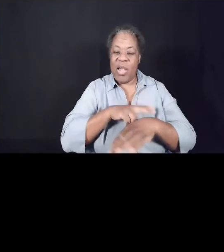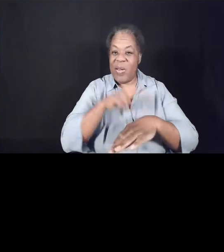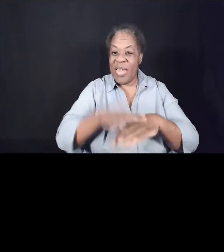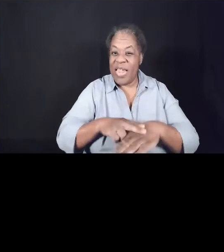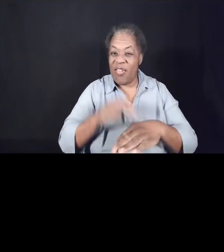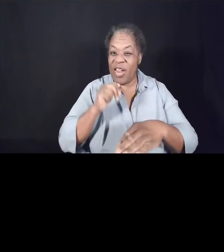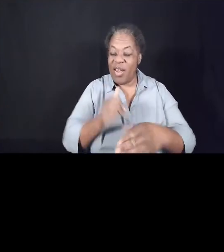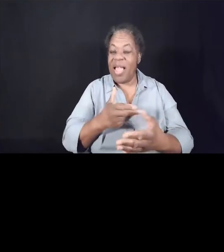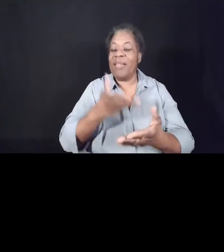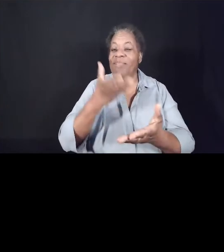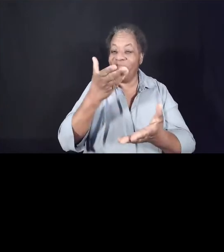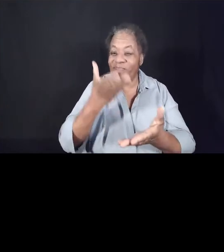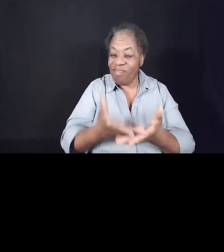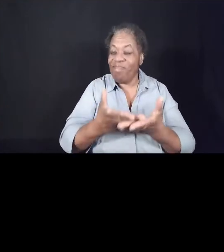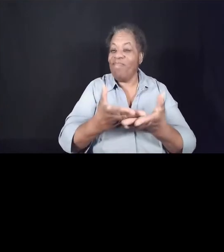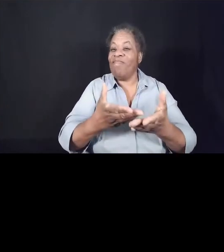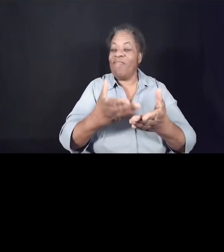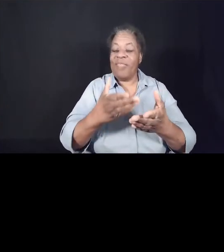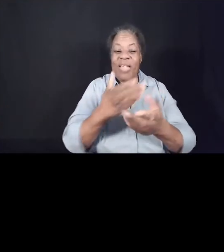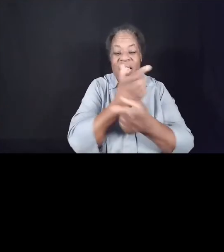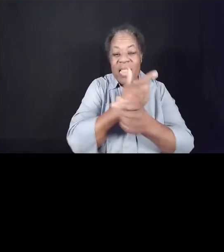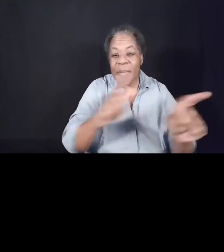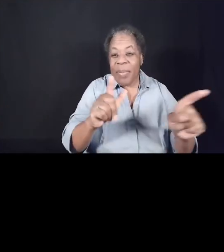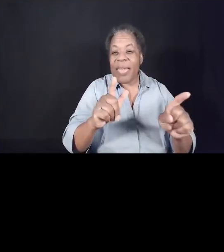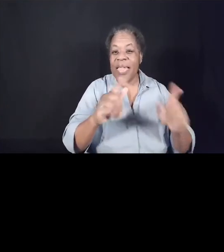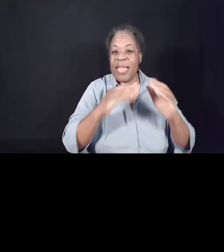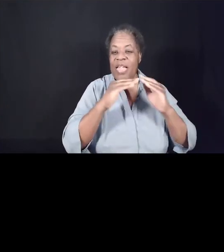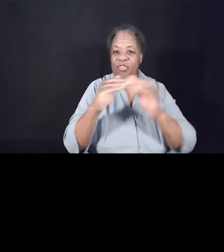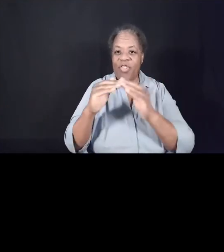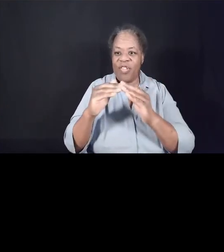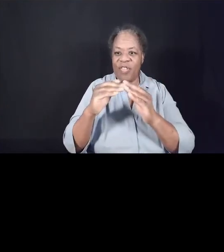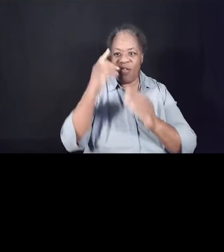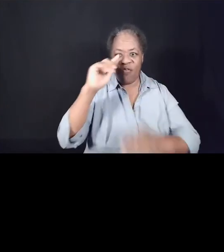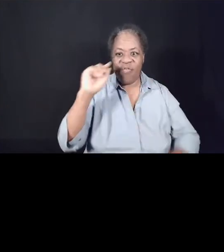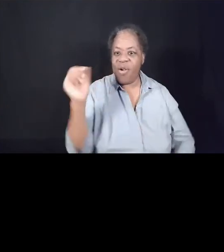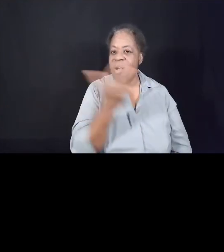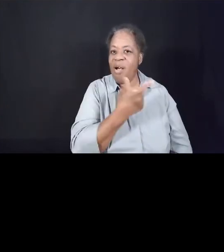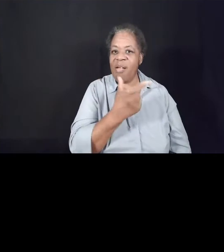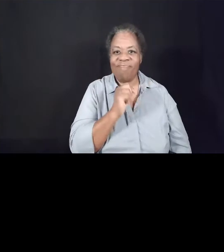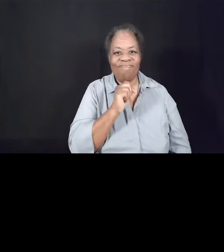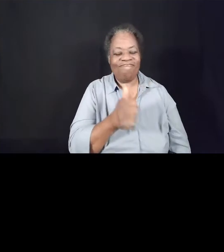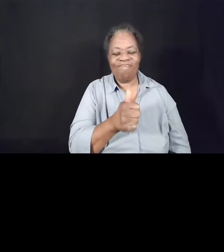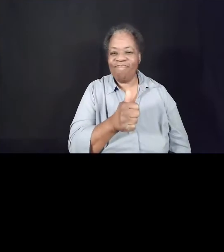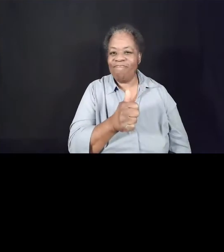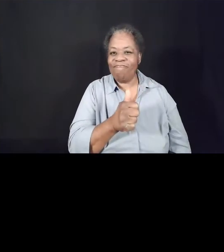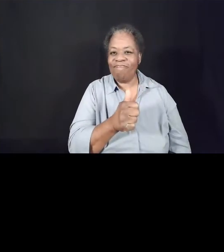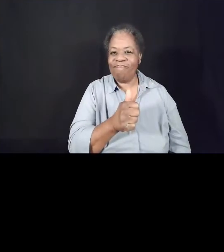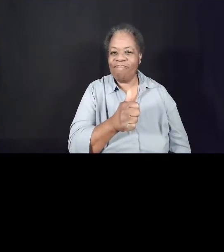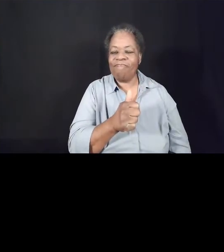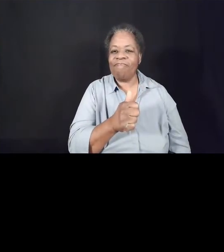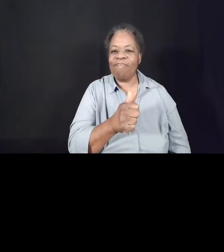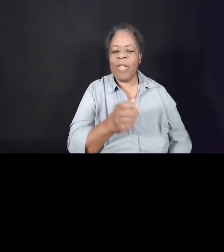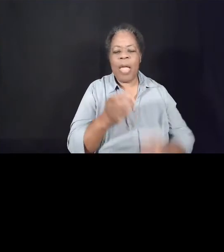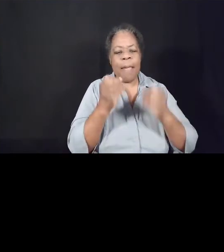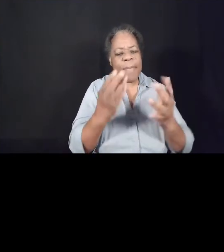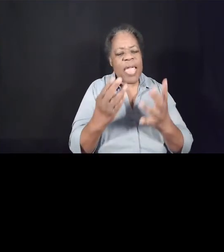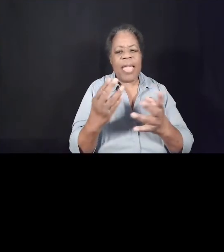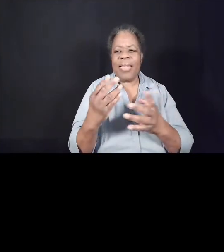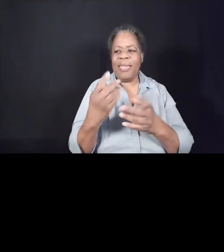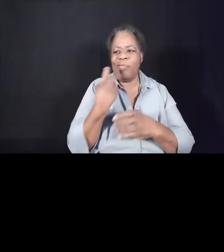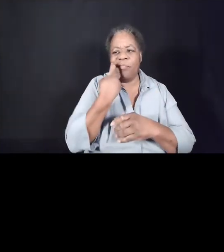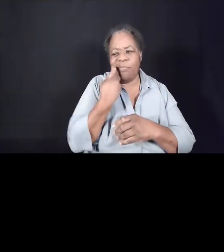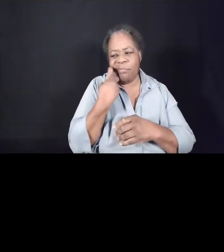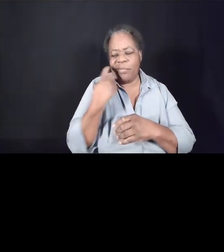liberty and justice for all. And we've had too many reminders of that in recent years.